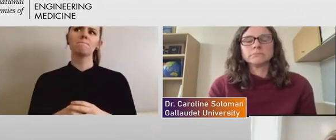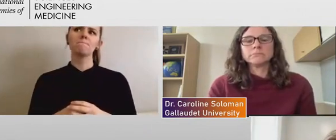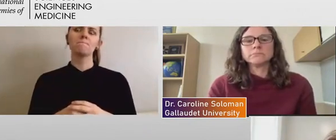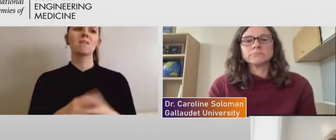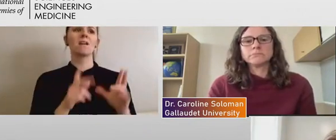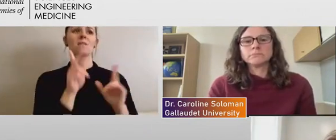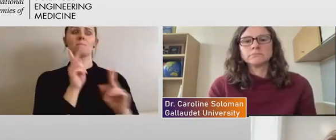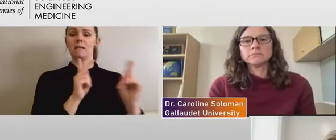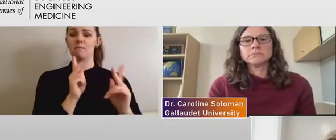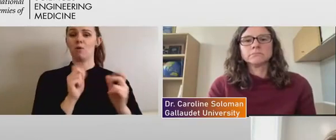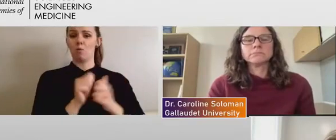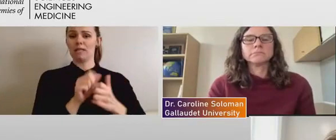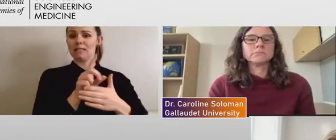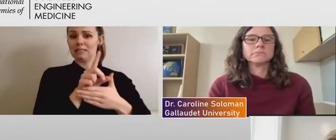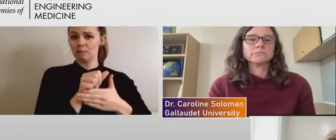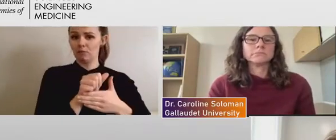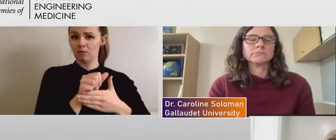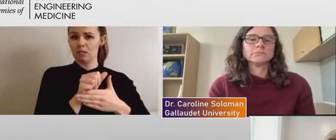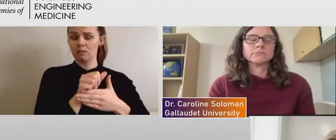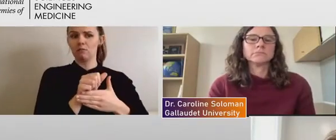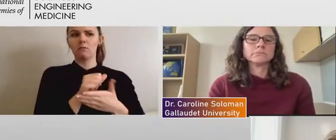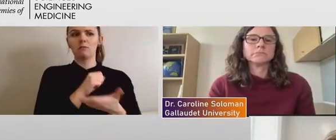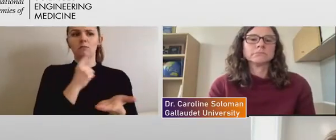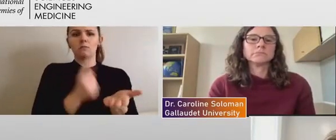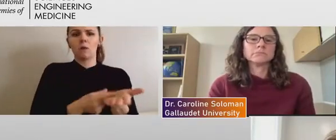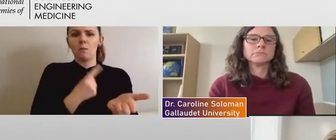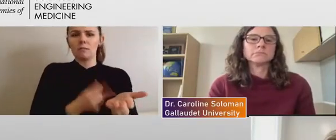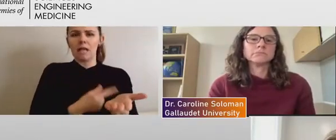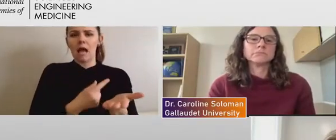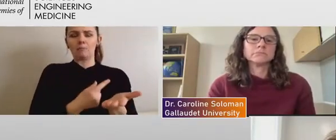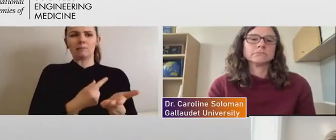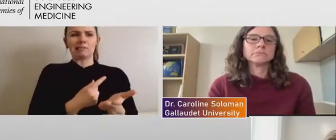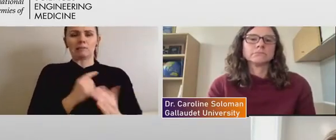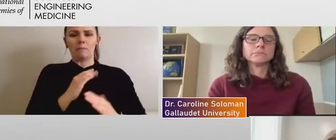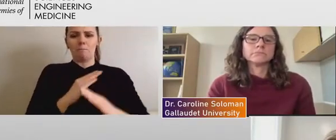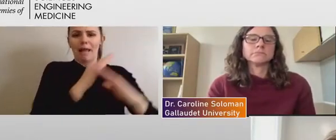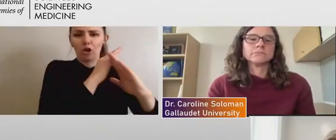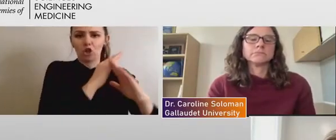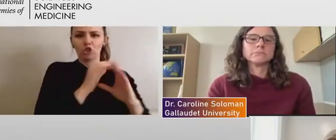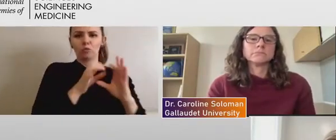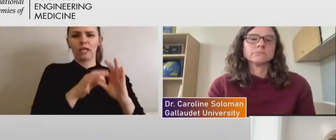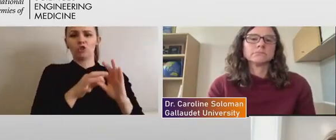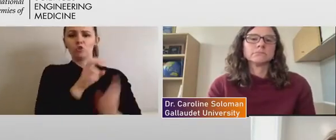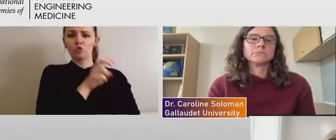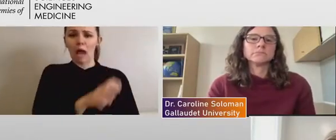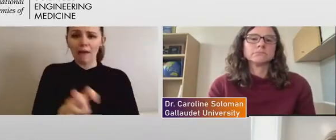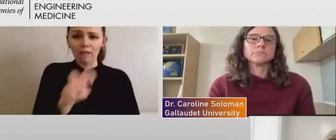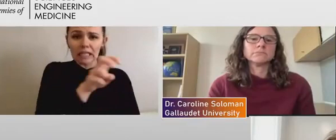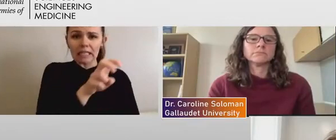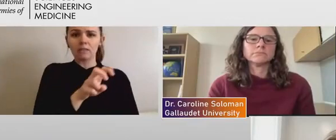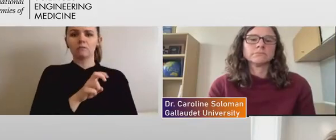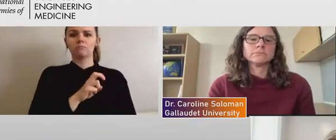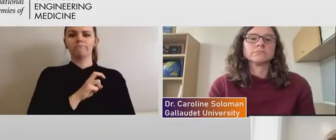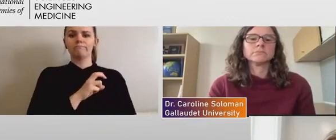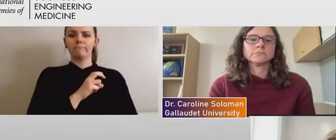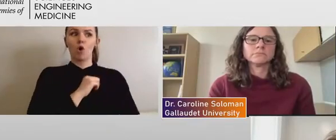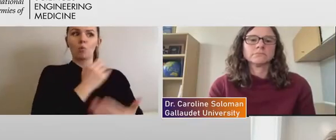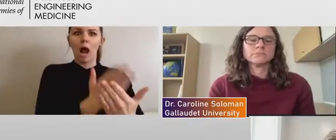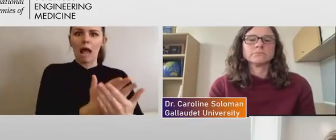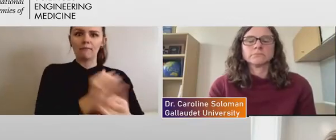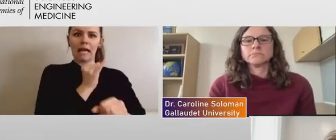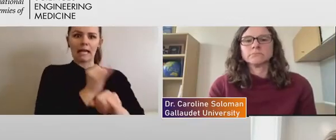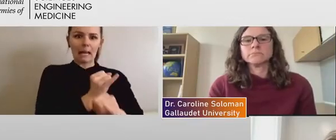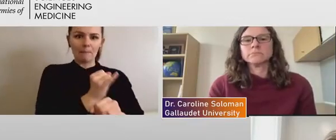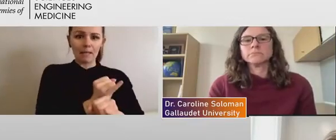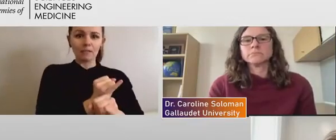have difficulties, um, you know, traveling and getting to a campus. And so having a